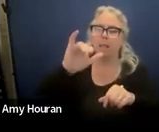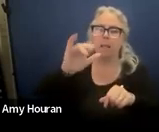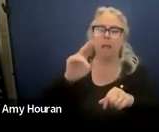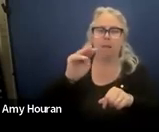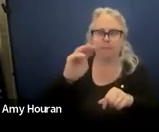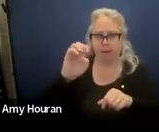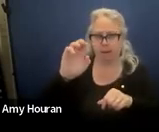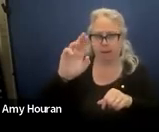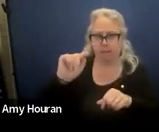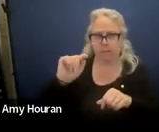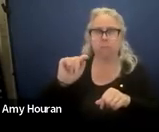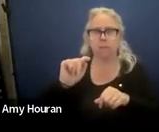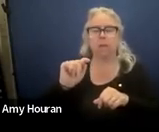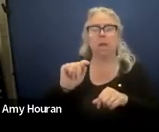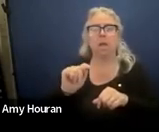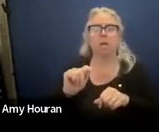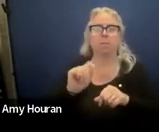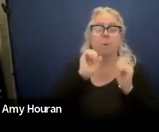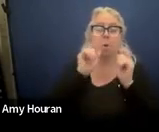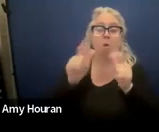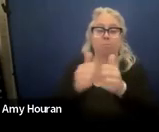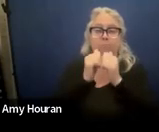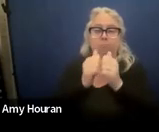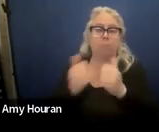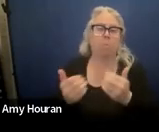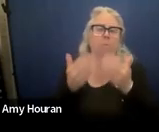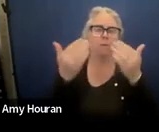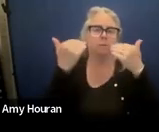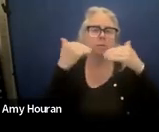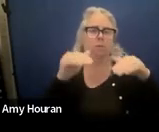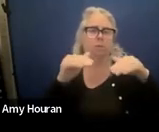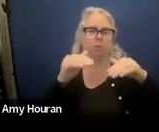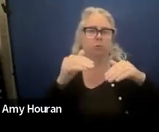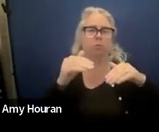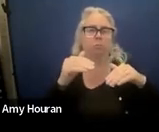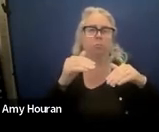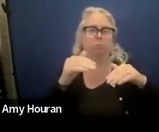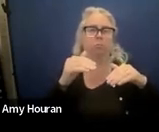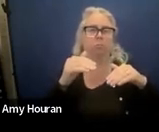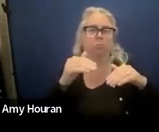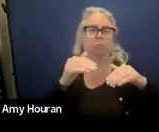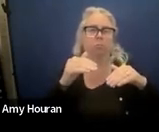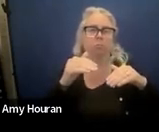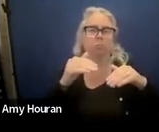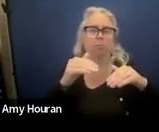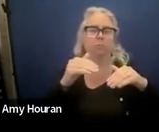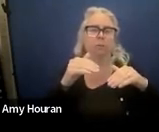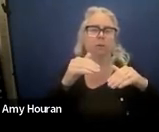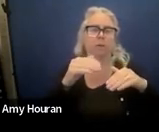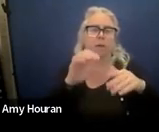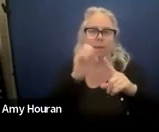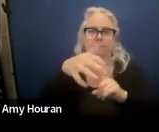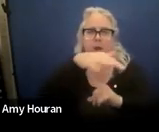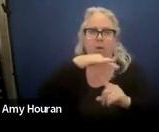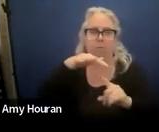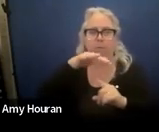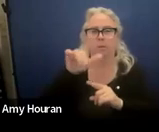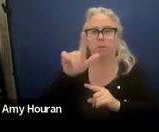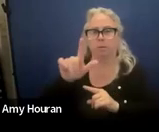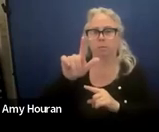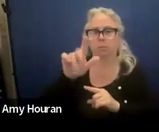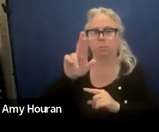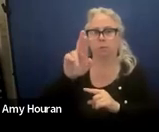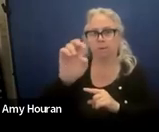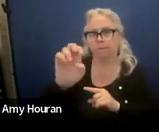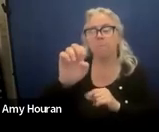all of that together provides that least restrictive environment and start the whole cycle again with your annual update to get